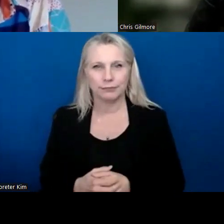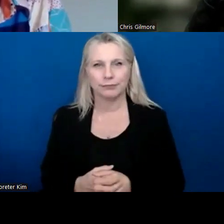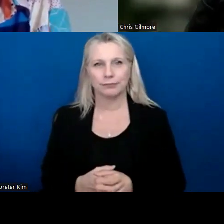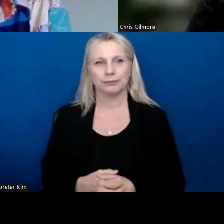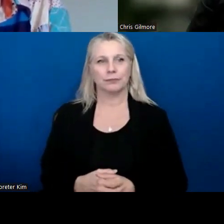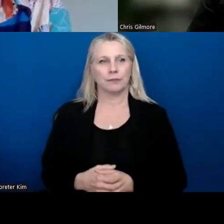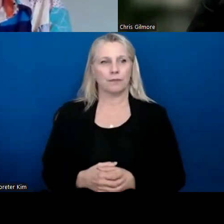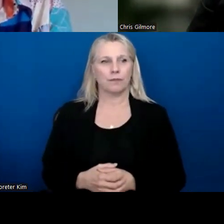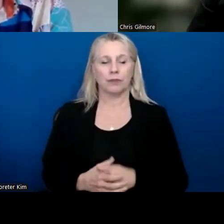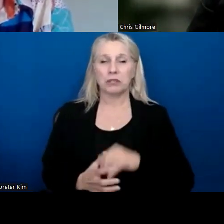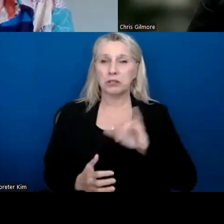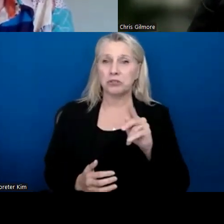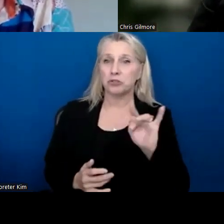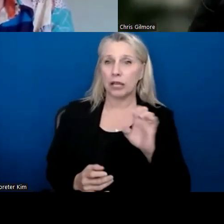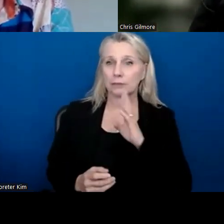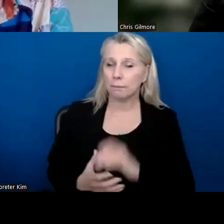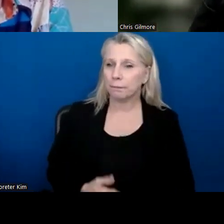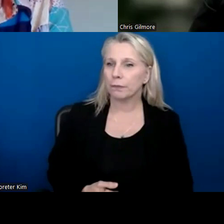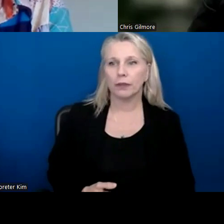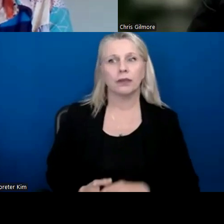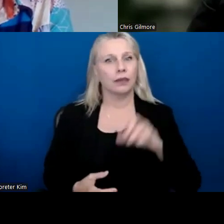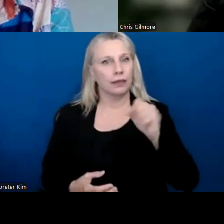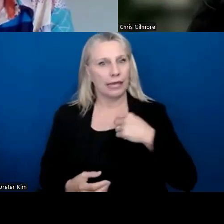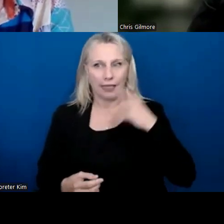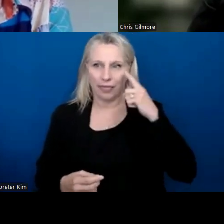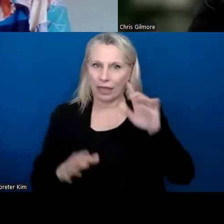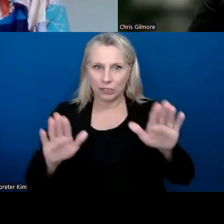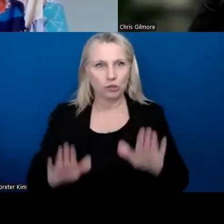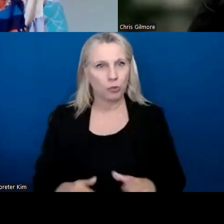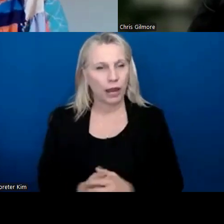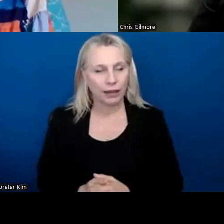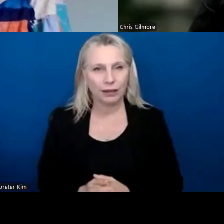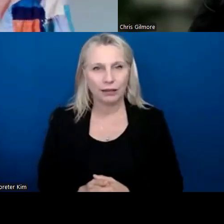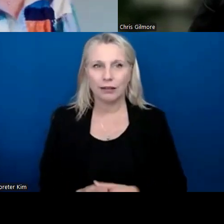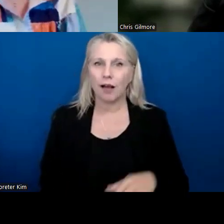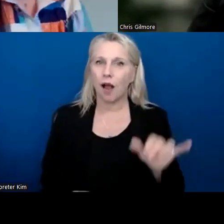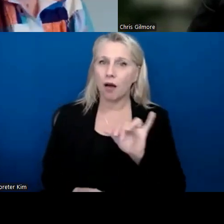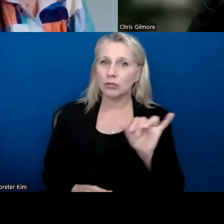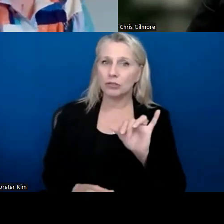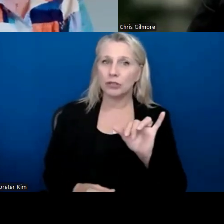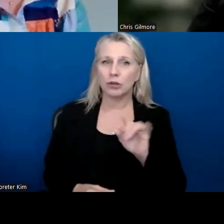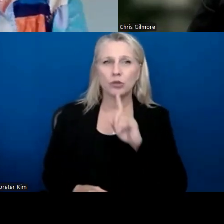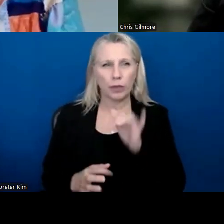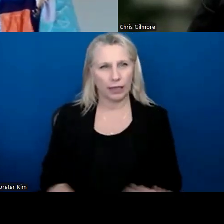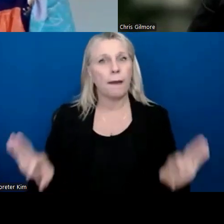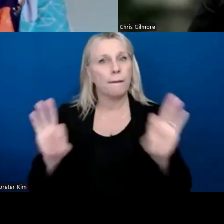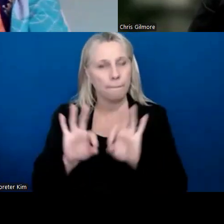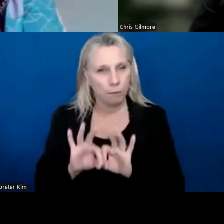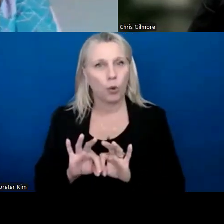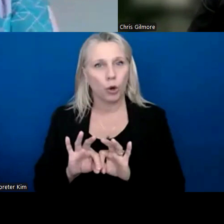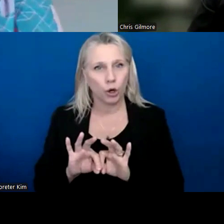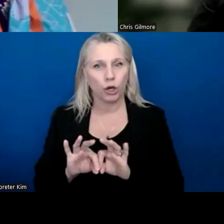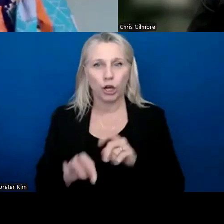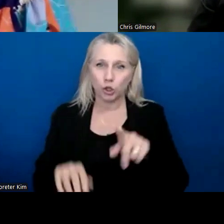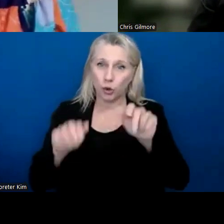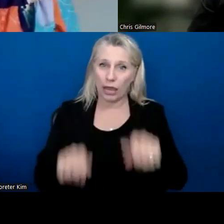Yeah. Yeah. I think, I think that's great. And also just, I think it's really important when you're